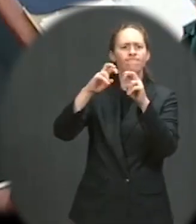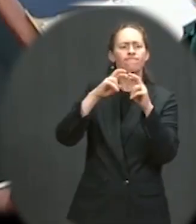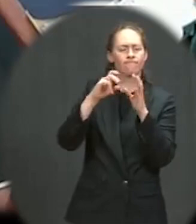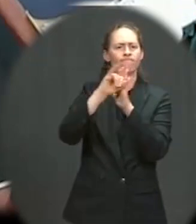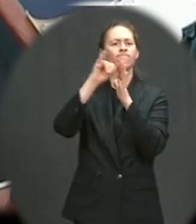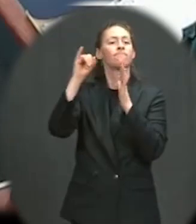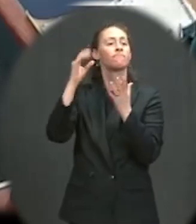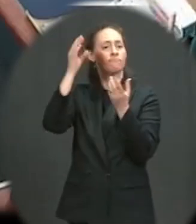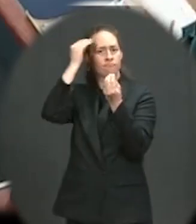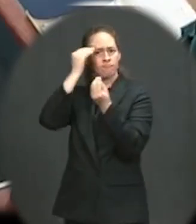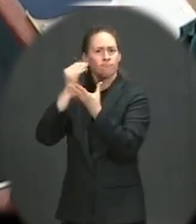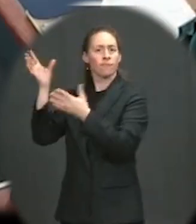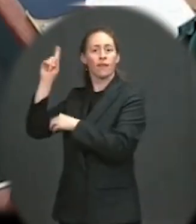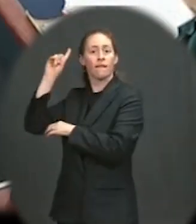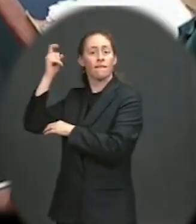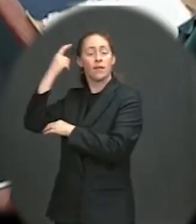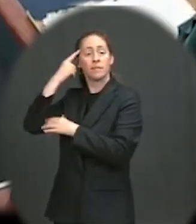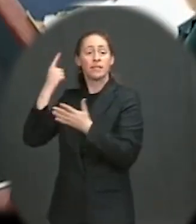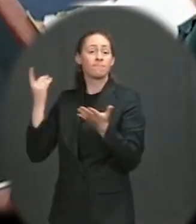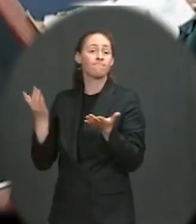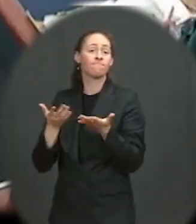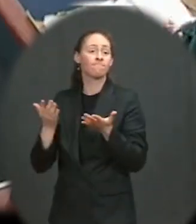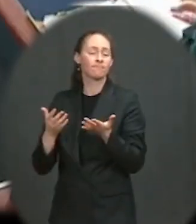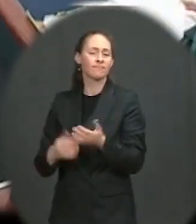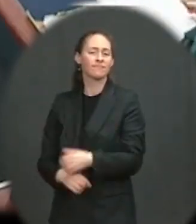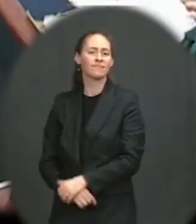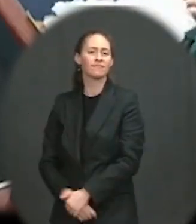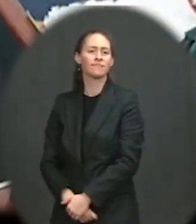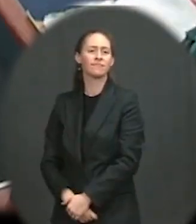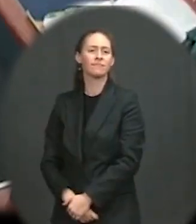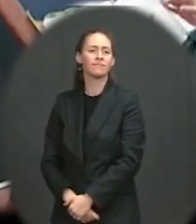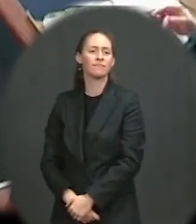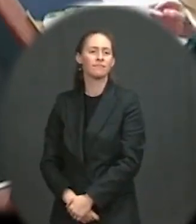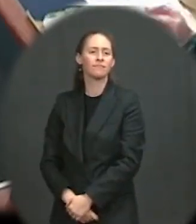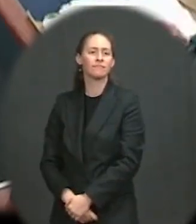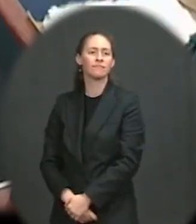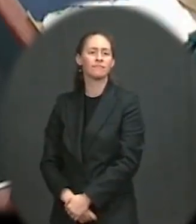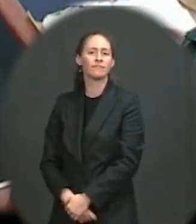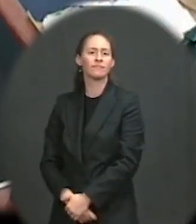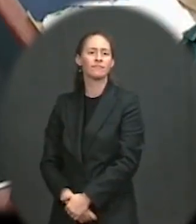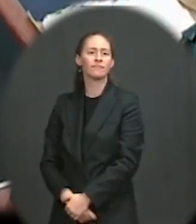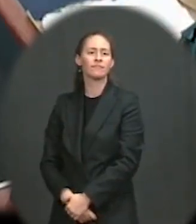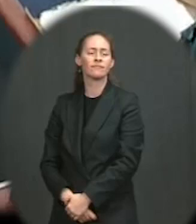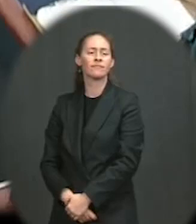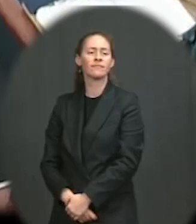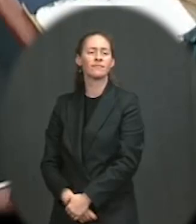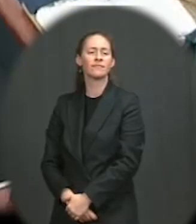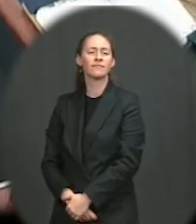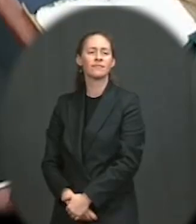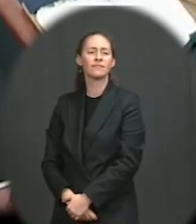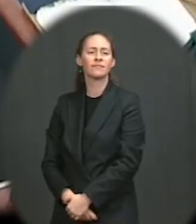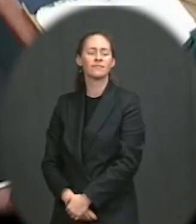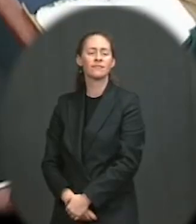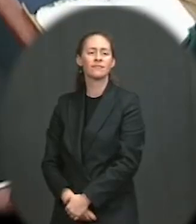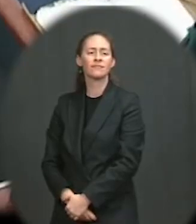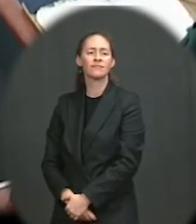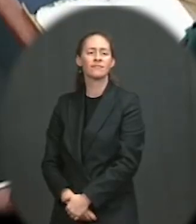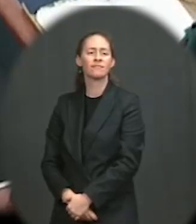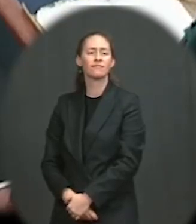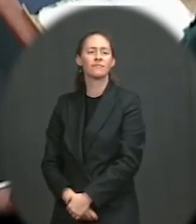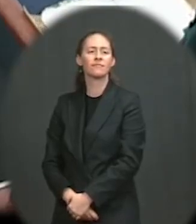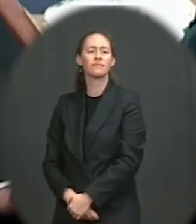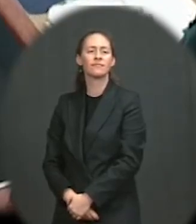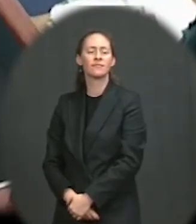six months after the American withdrawal is completed. What is your reaction to that, and do you think that would